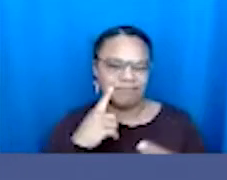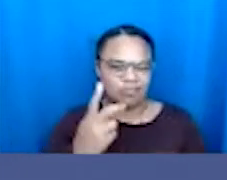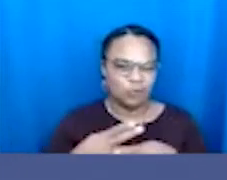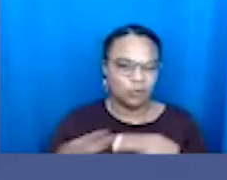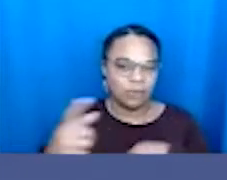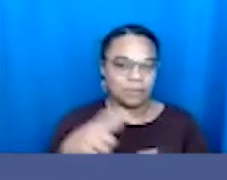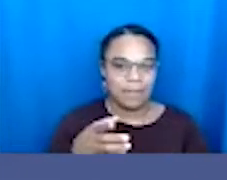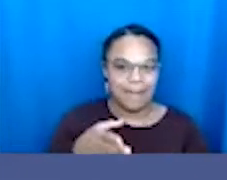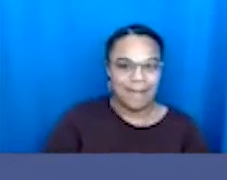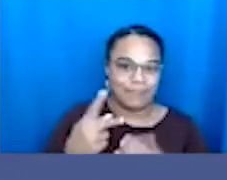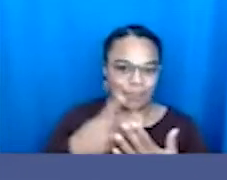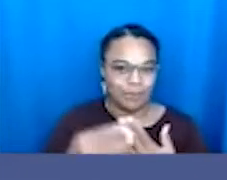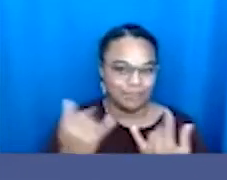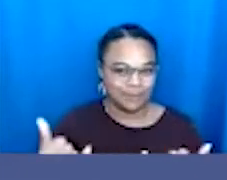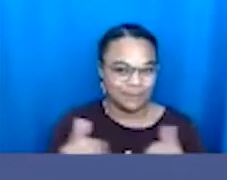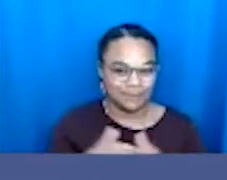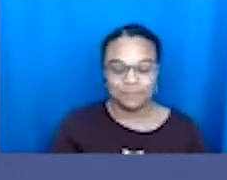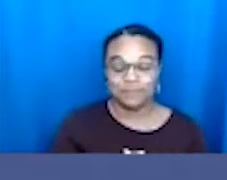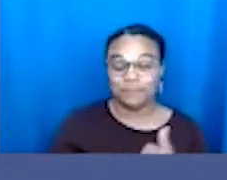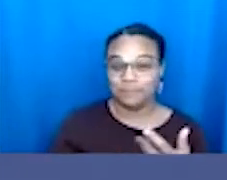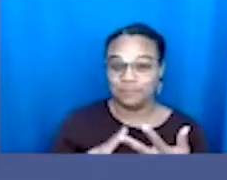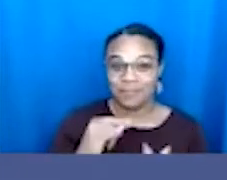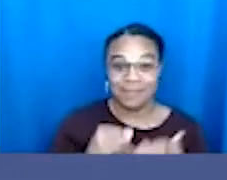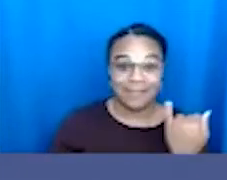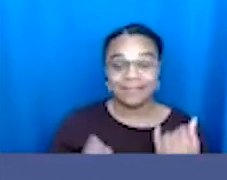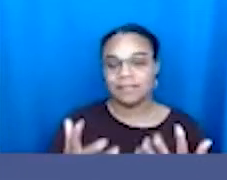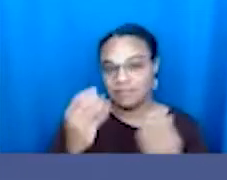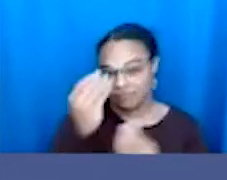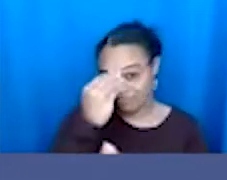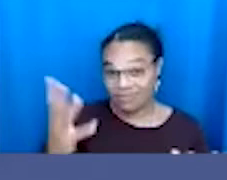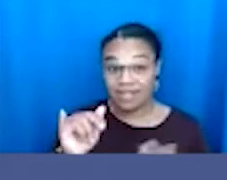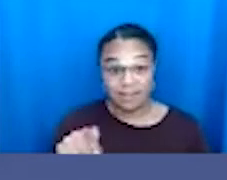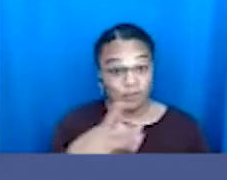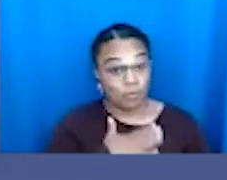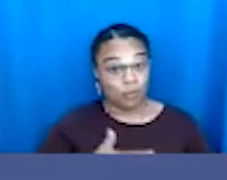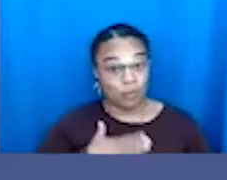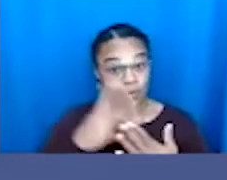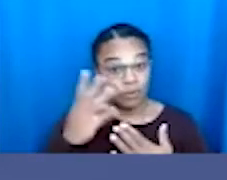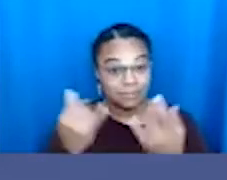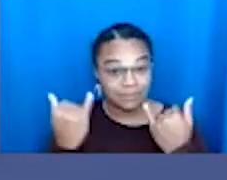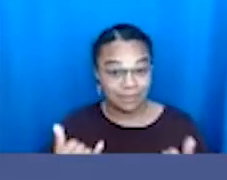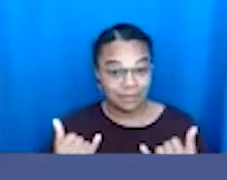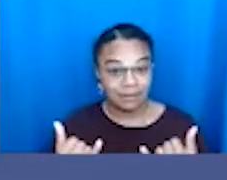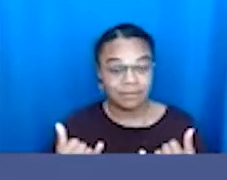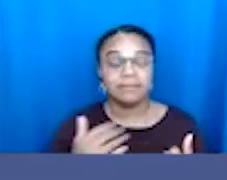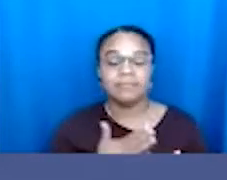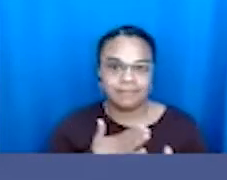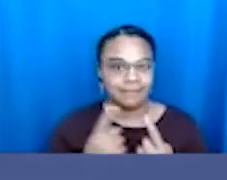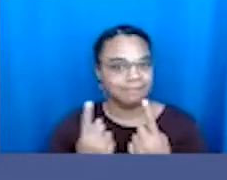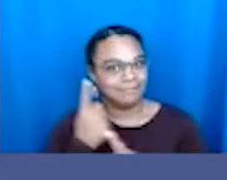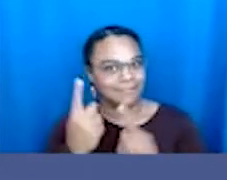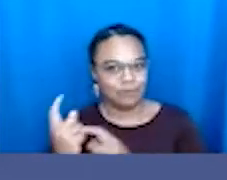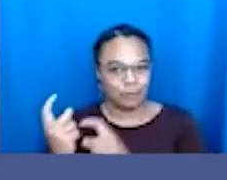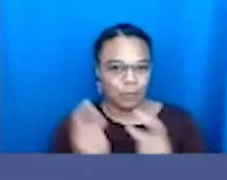program today. And lastly, I just want to say if you enjoyed this program today, please consider making a